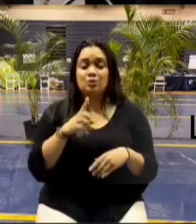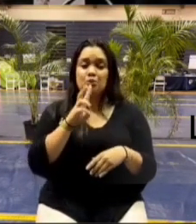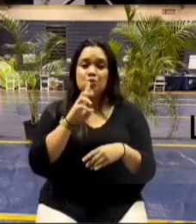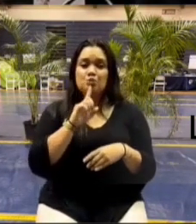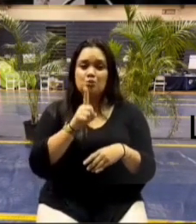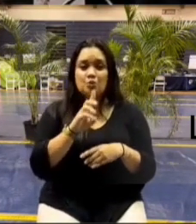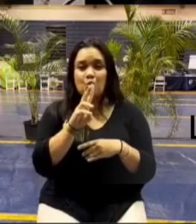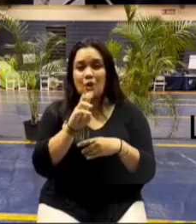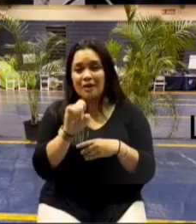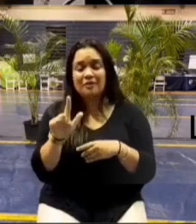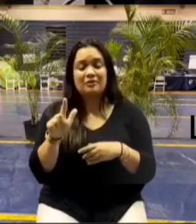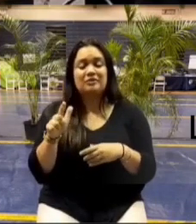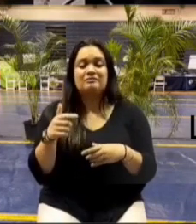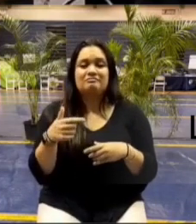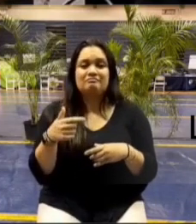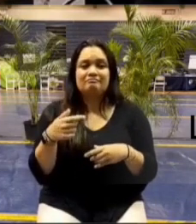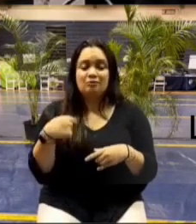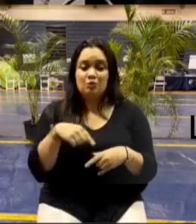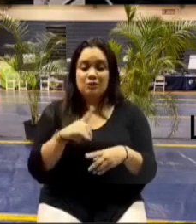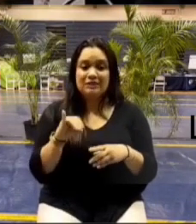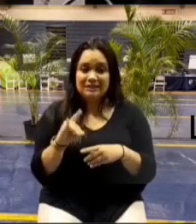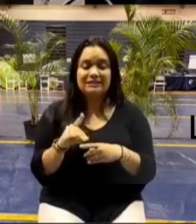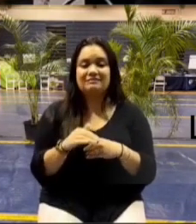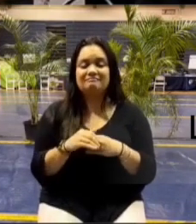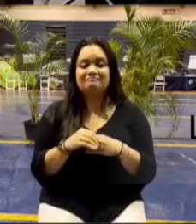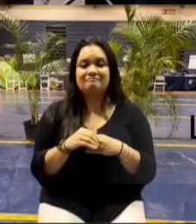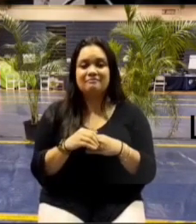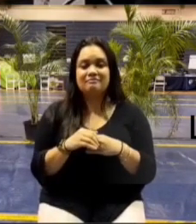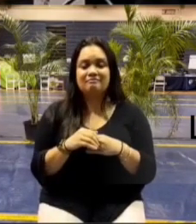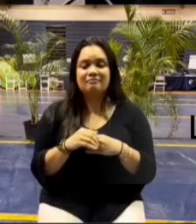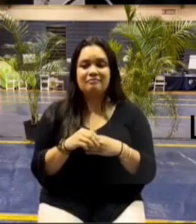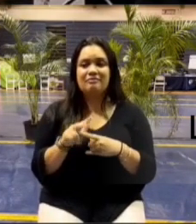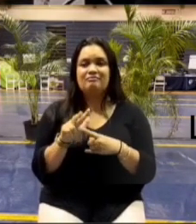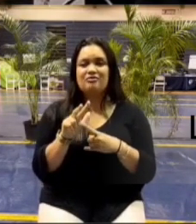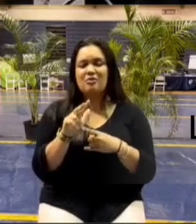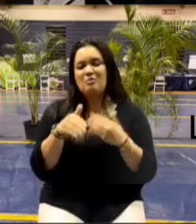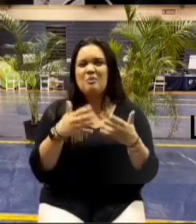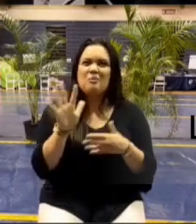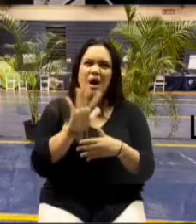it basically when we said we would about 35 days of work